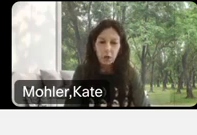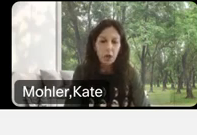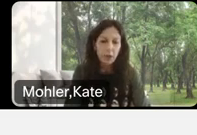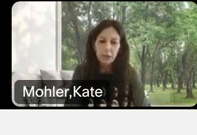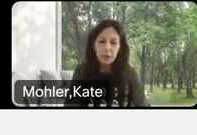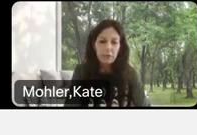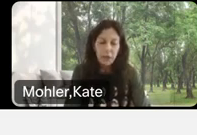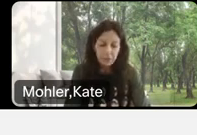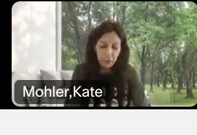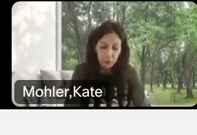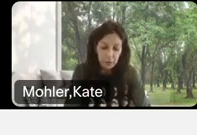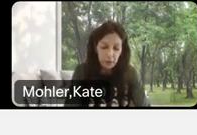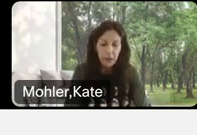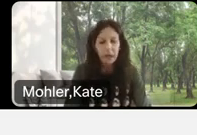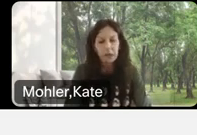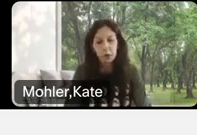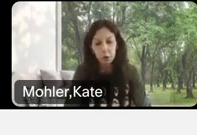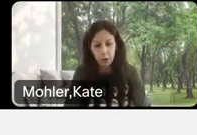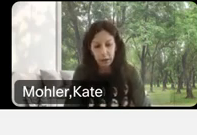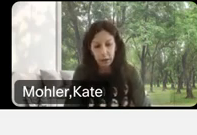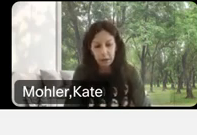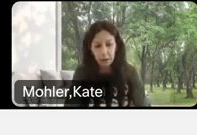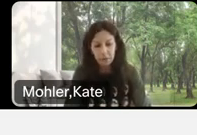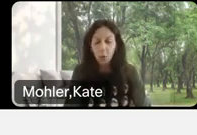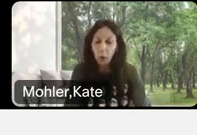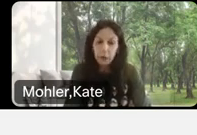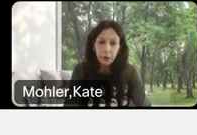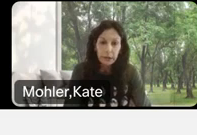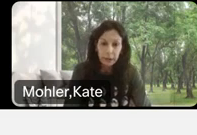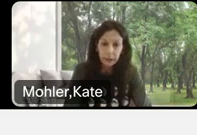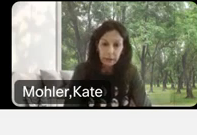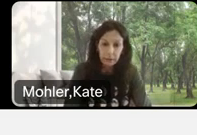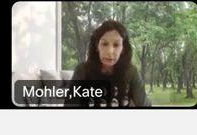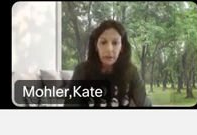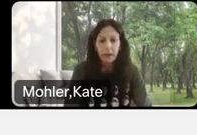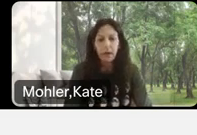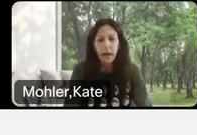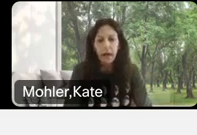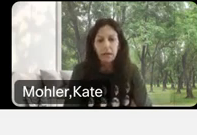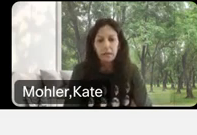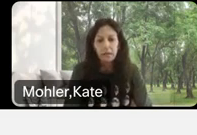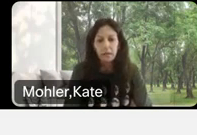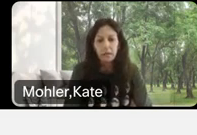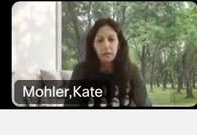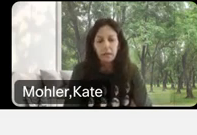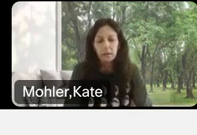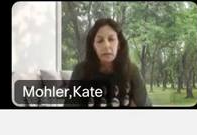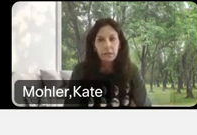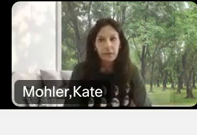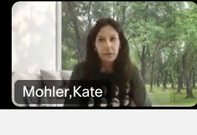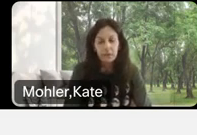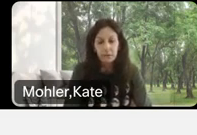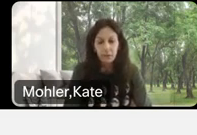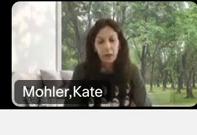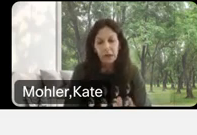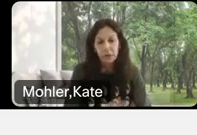we all we use metaphors as shorthand. For what we really mean and. Some